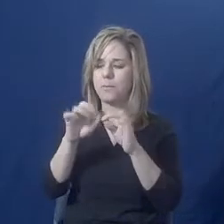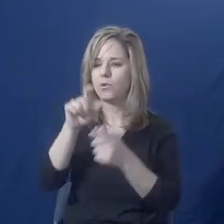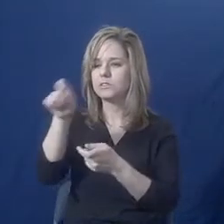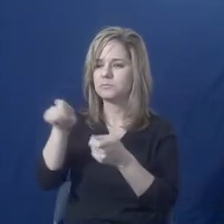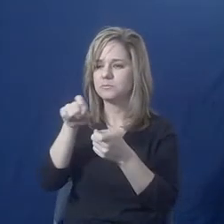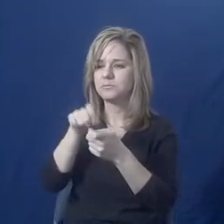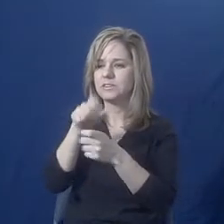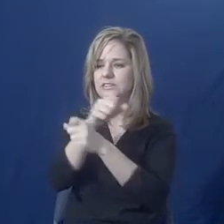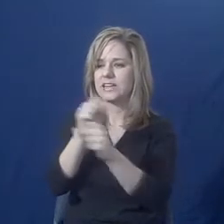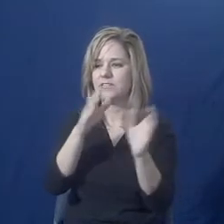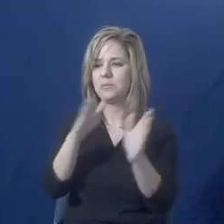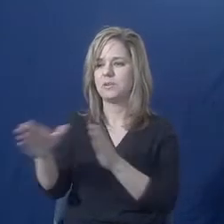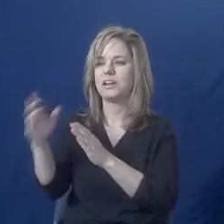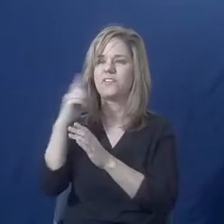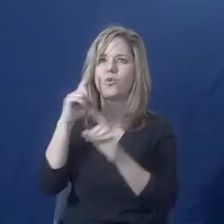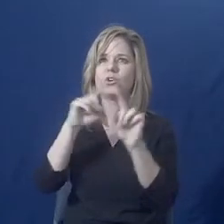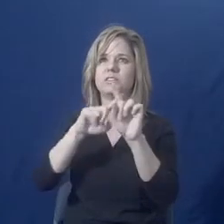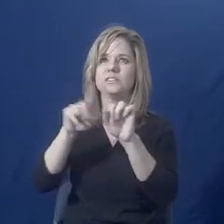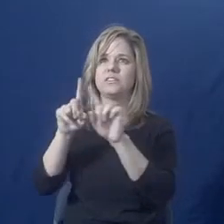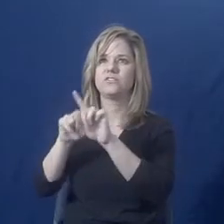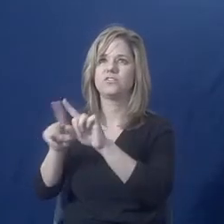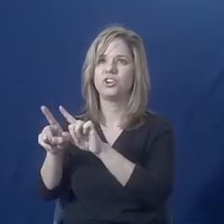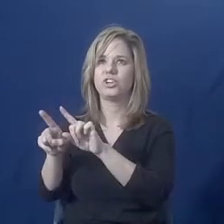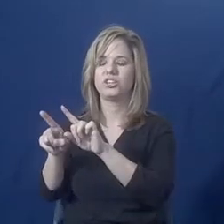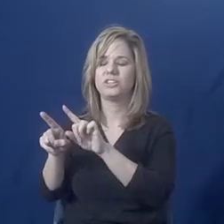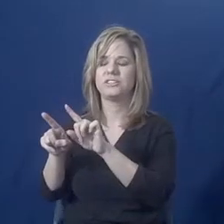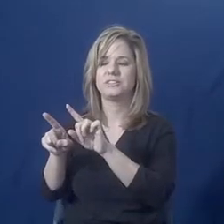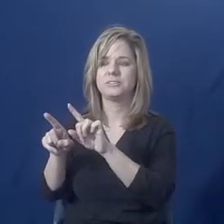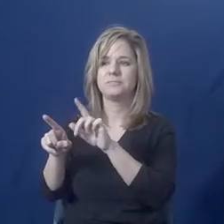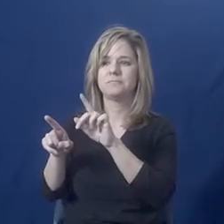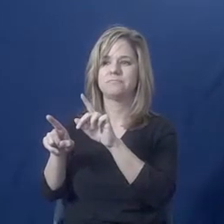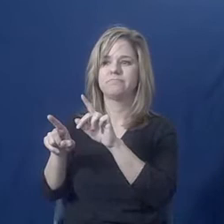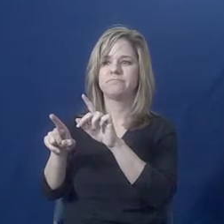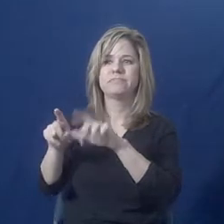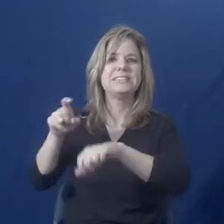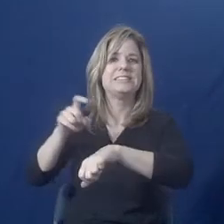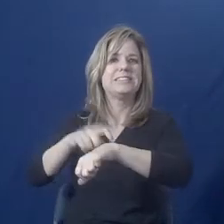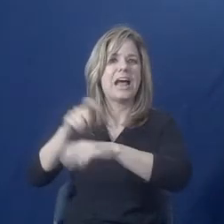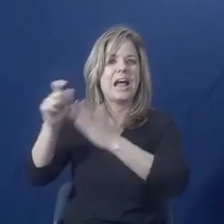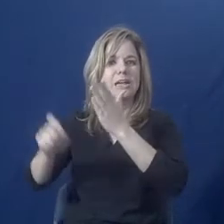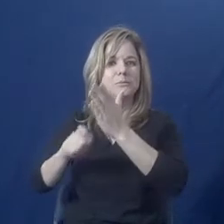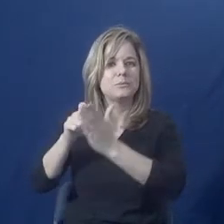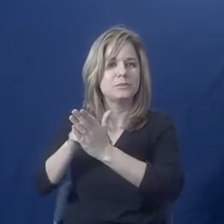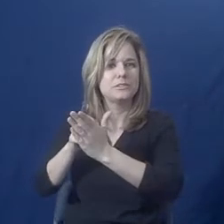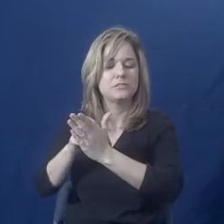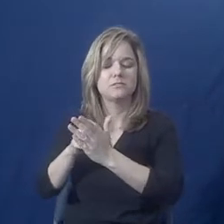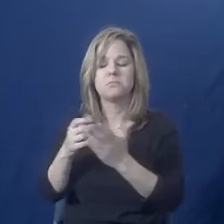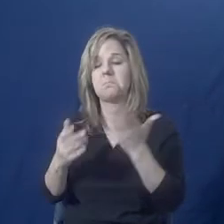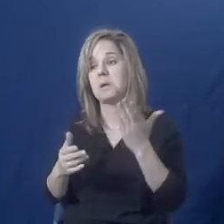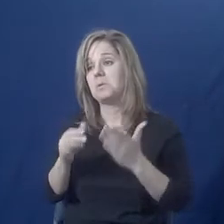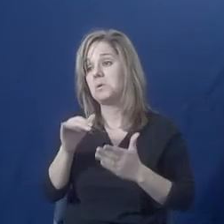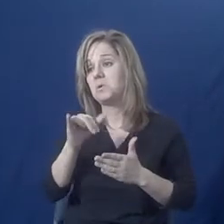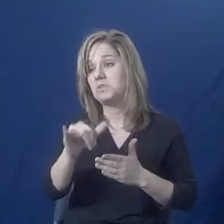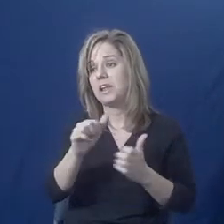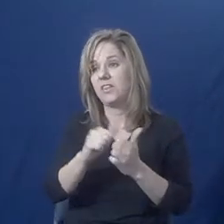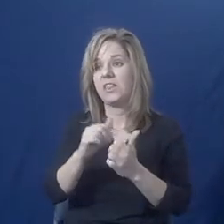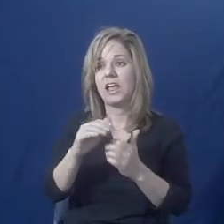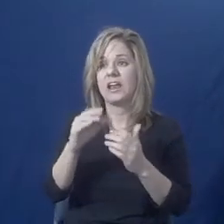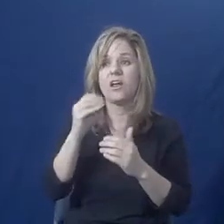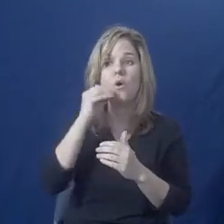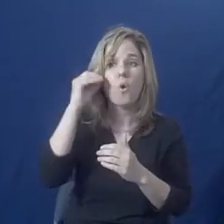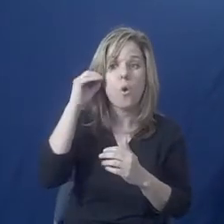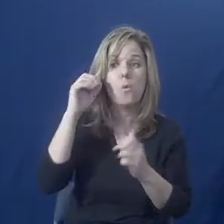for different times in your life. So whether you're still in the home of the abuser, whether you're leaving the abuser,